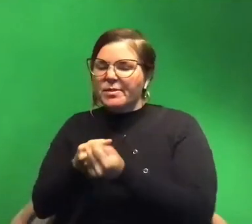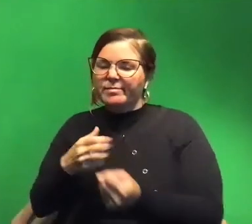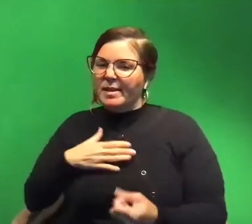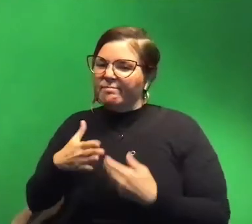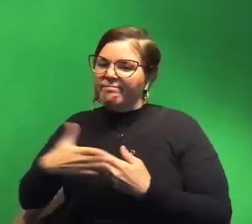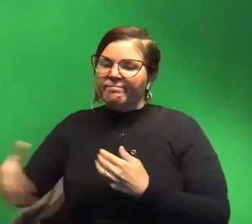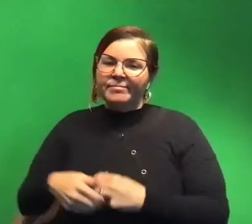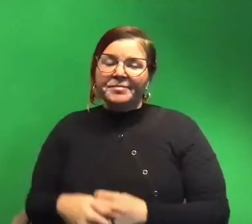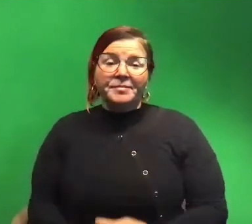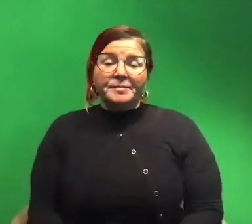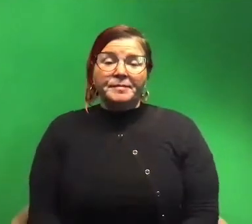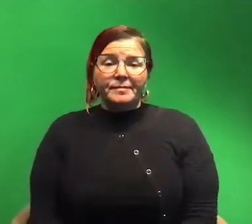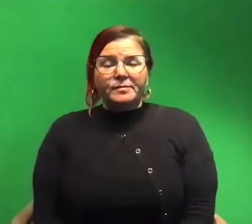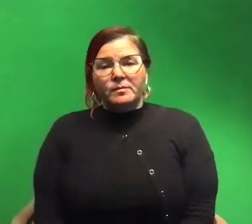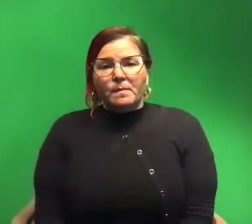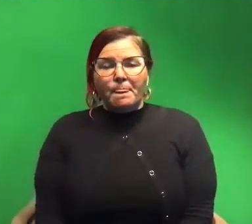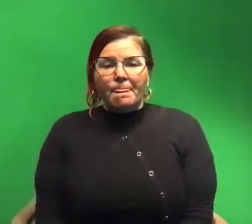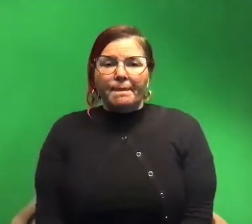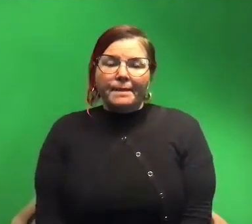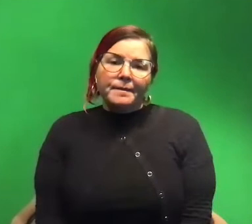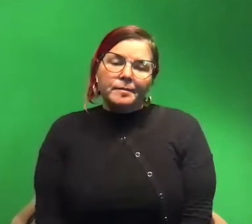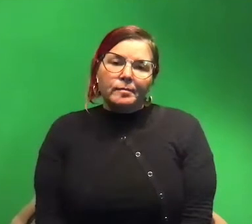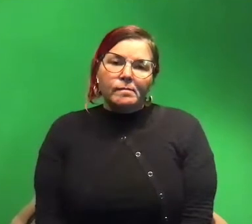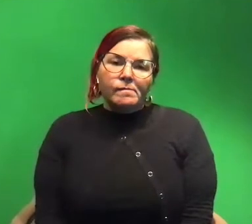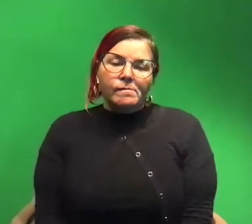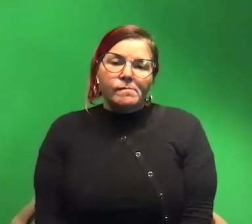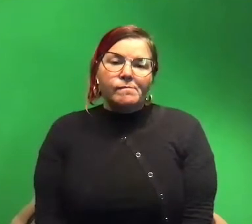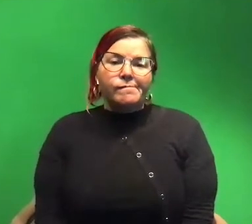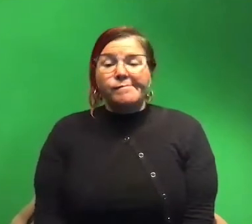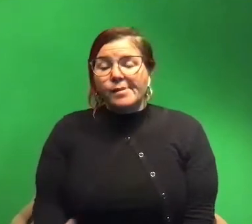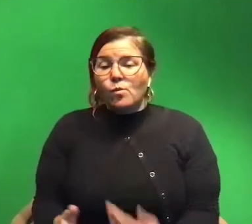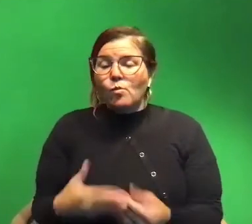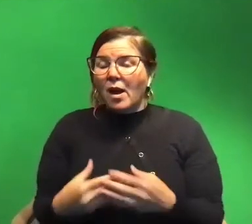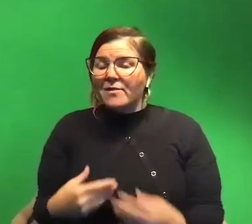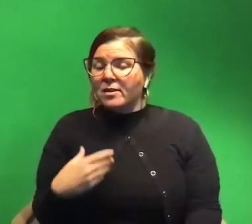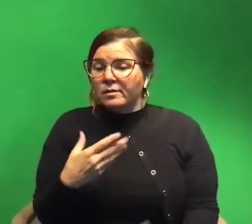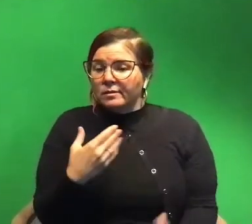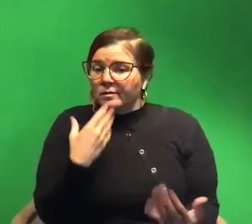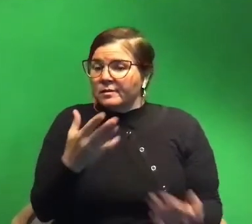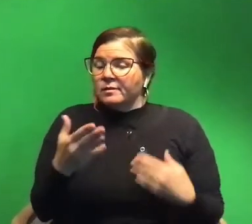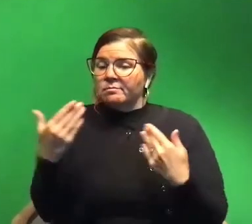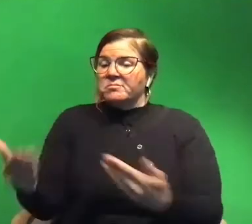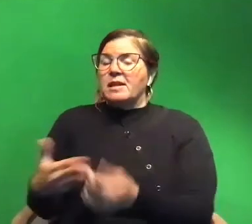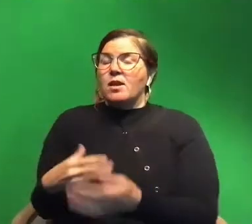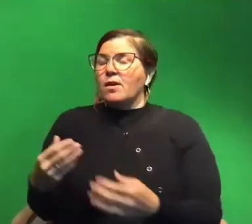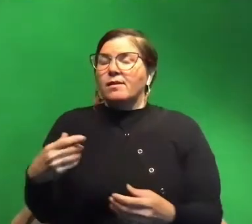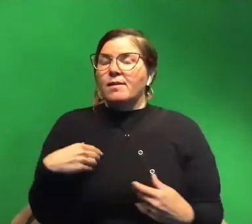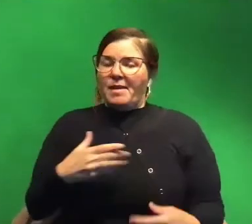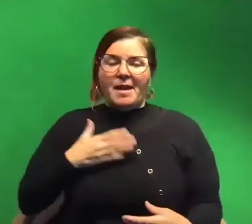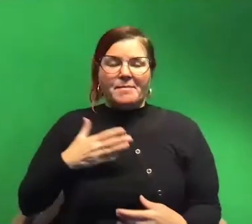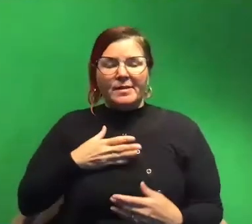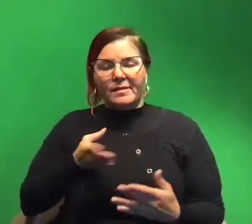and uh whatever I did it anyways and I'm really really happy that I did.